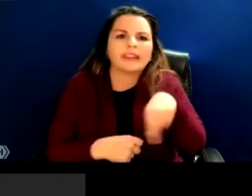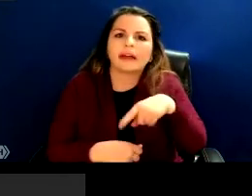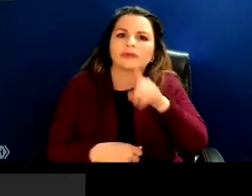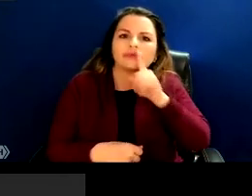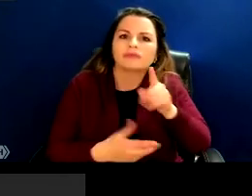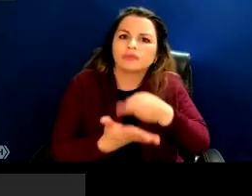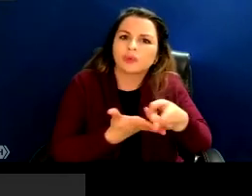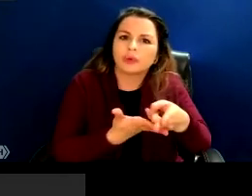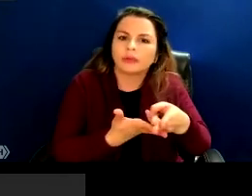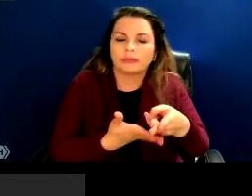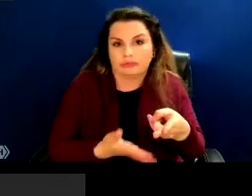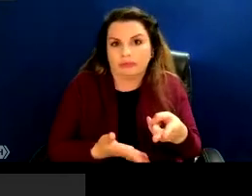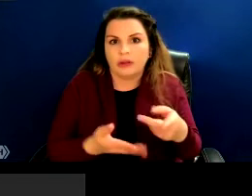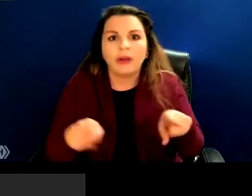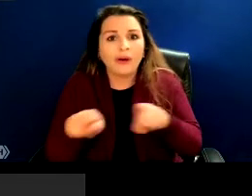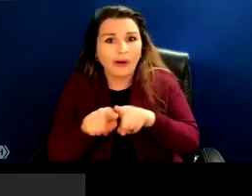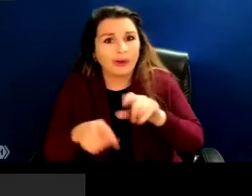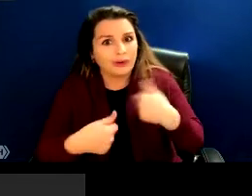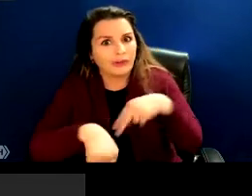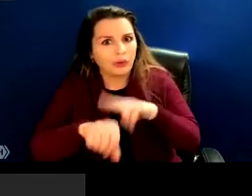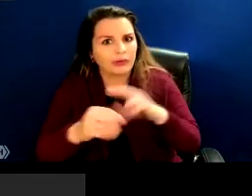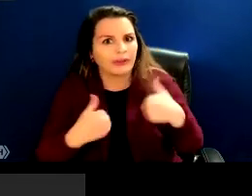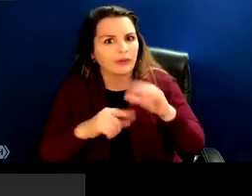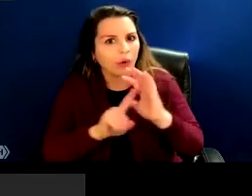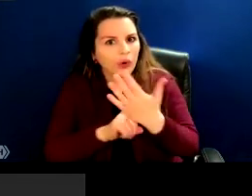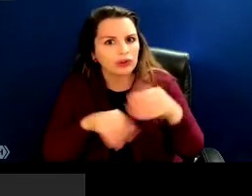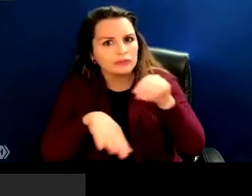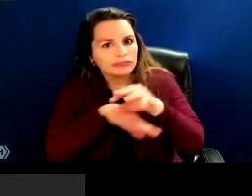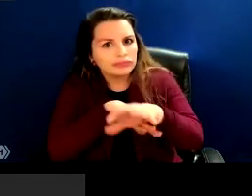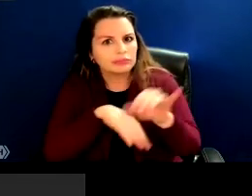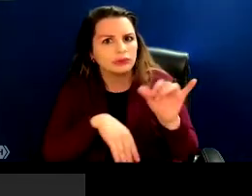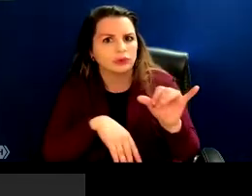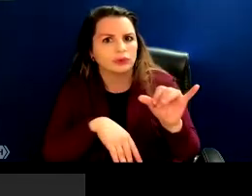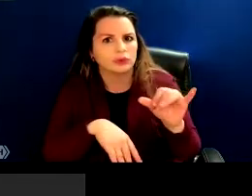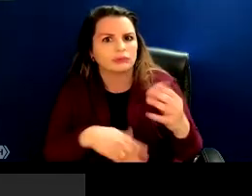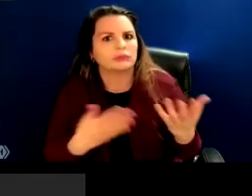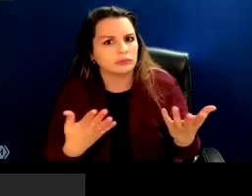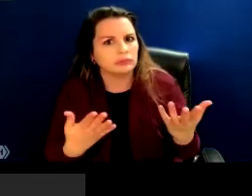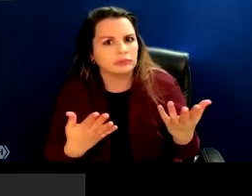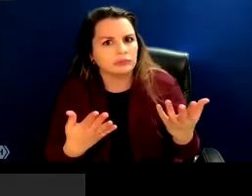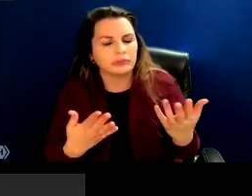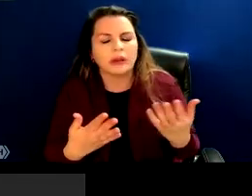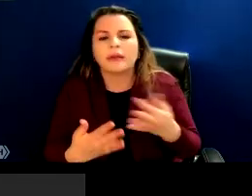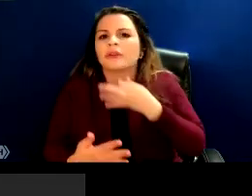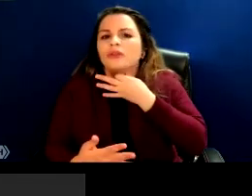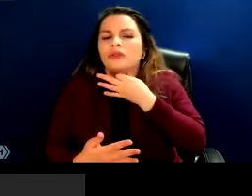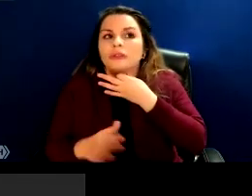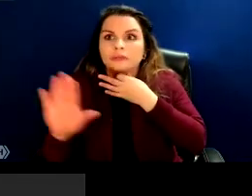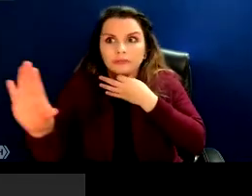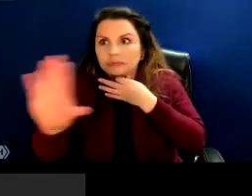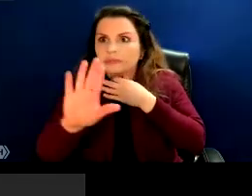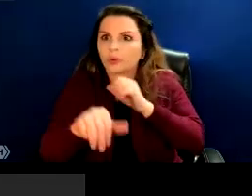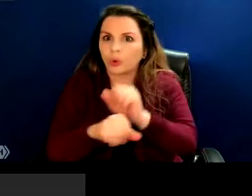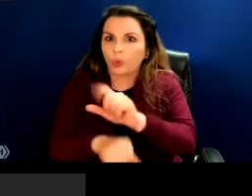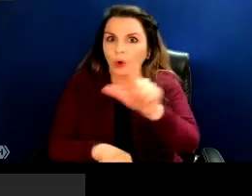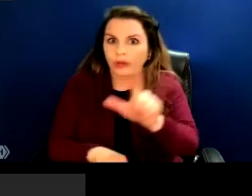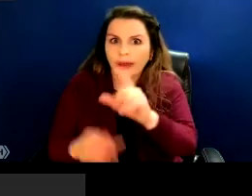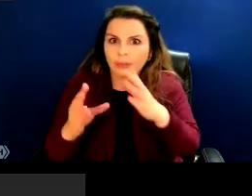And, of course, what are the cultural implications of the work that librarians do